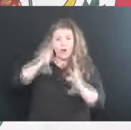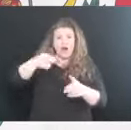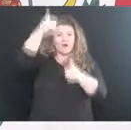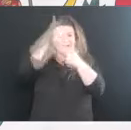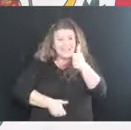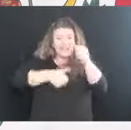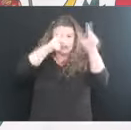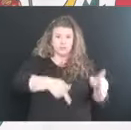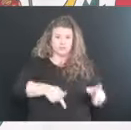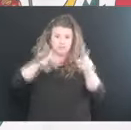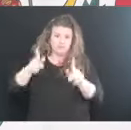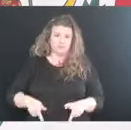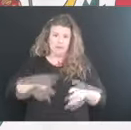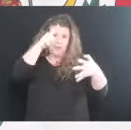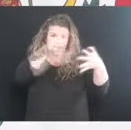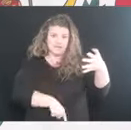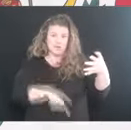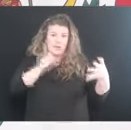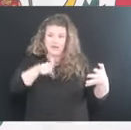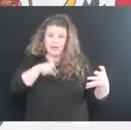last one of these people.